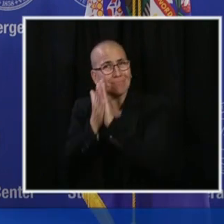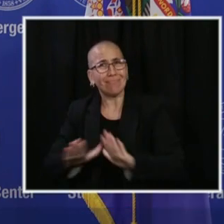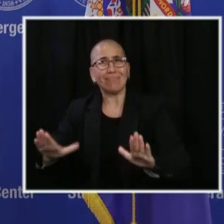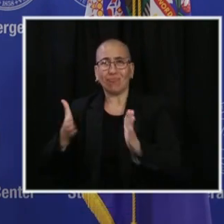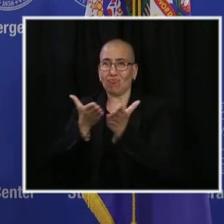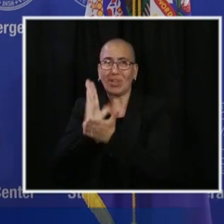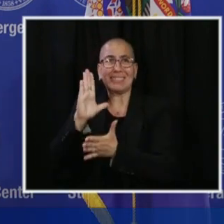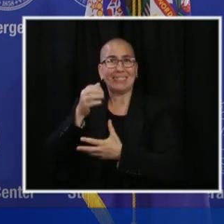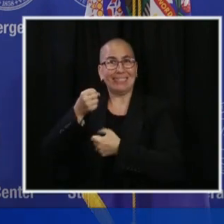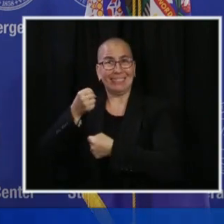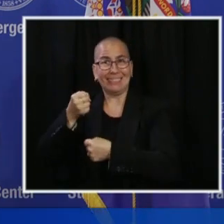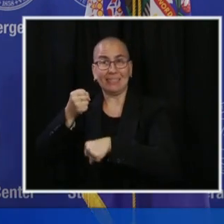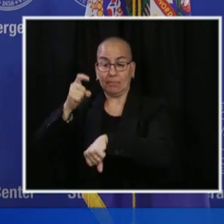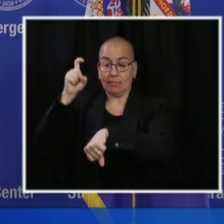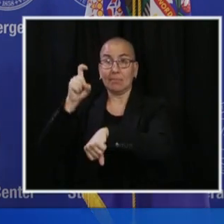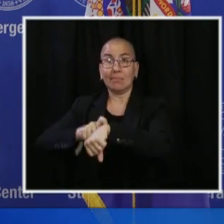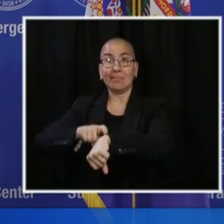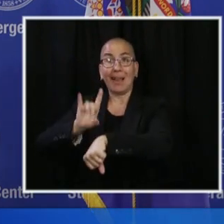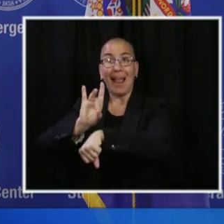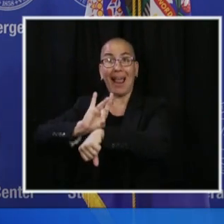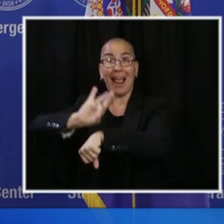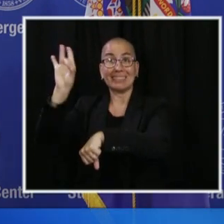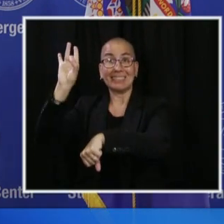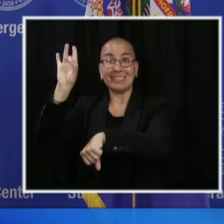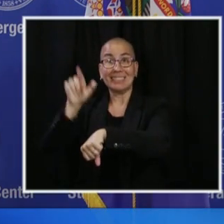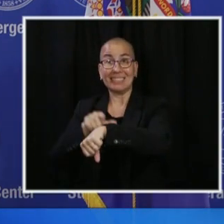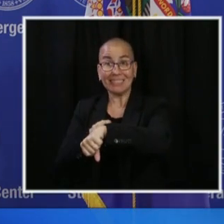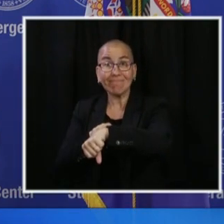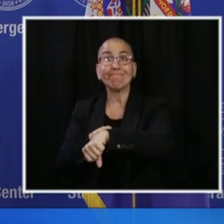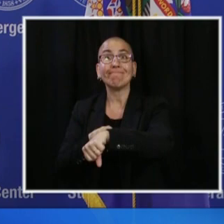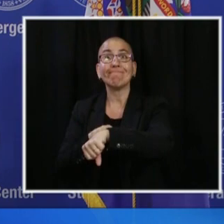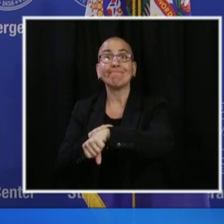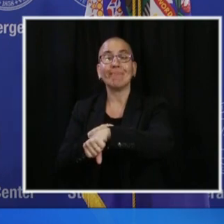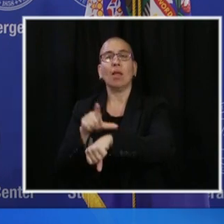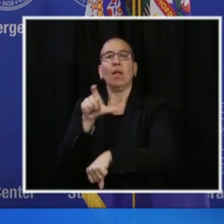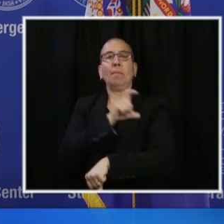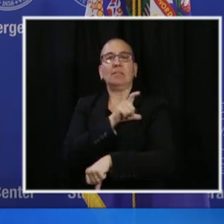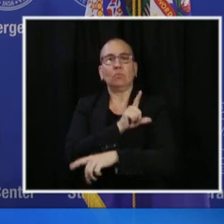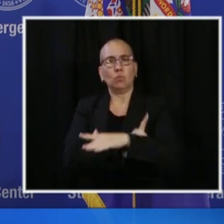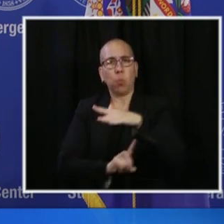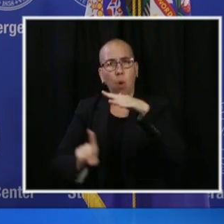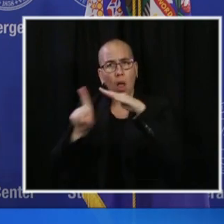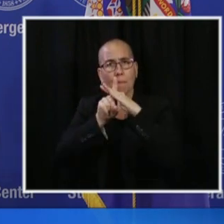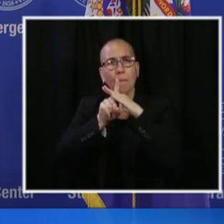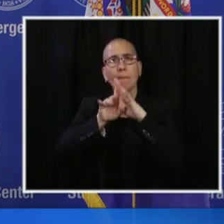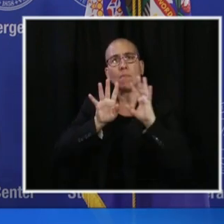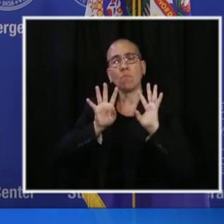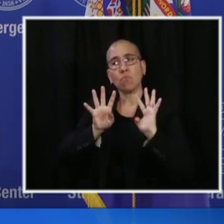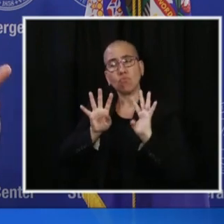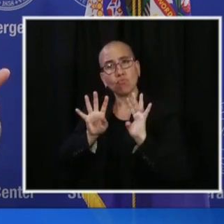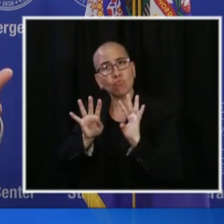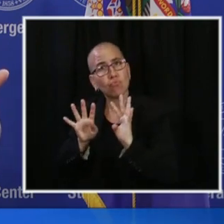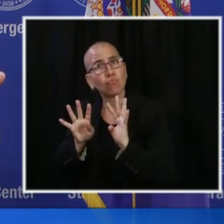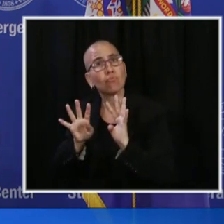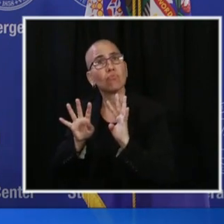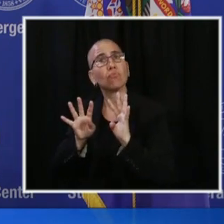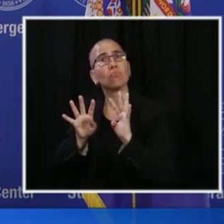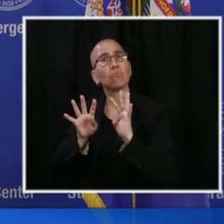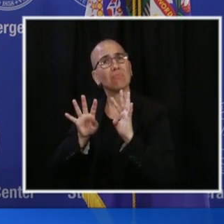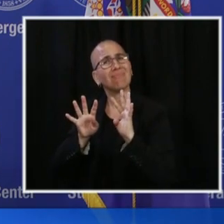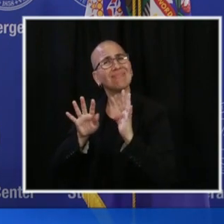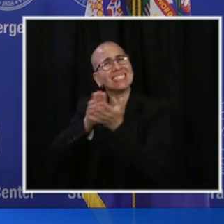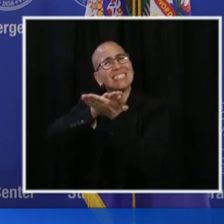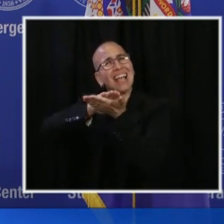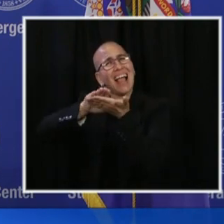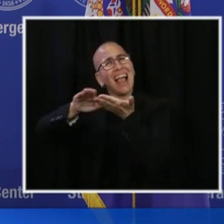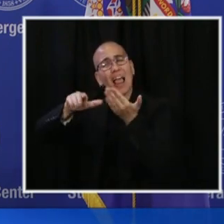that time, the interaction with the police that some of you witnessed a, and it was gratifying, I think, to see how citizens approached it and